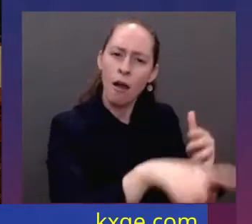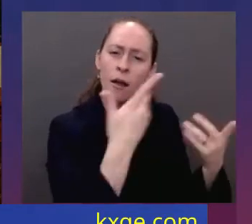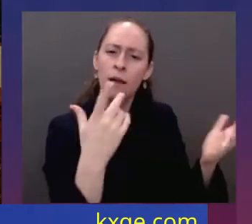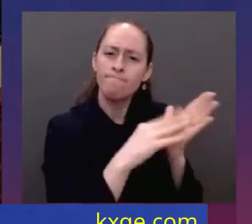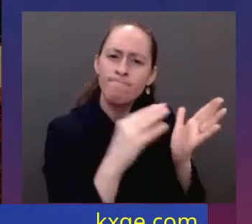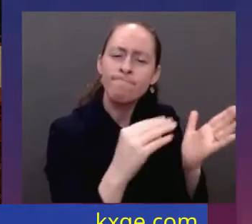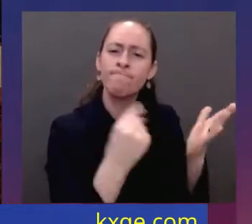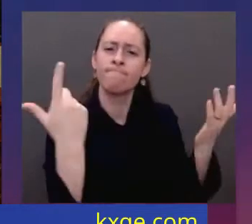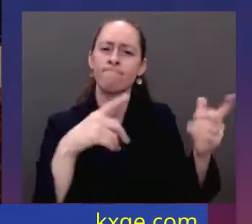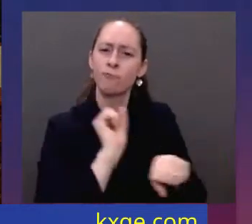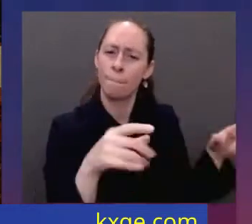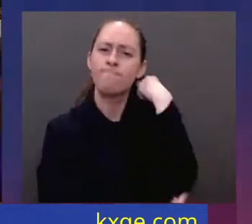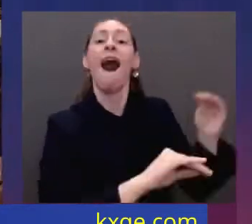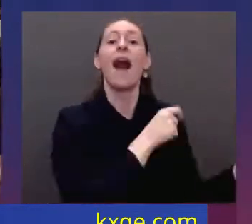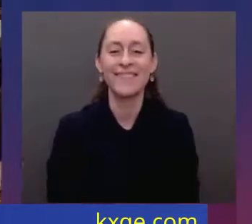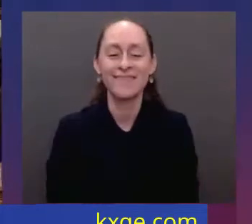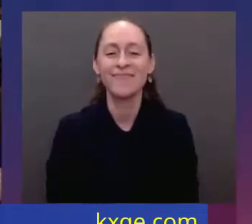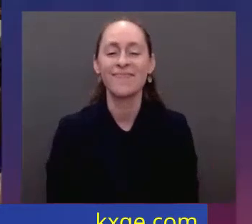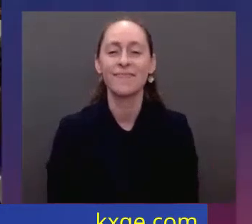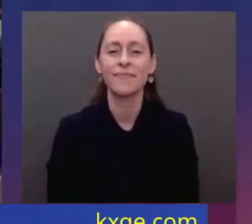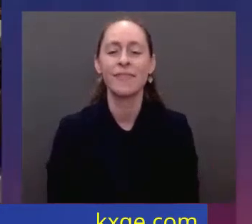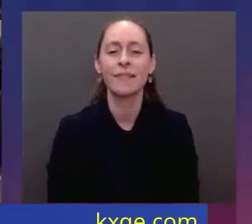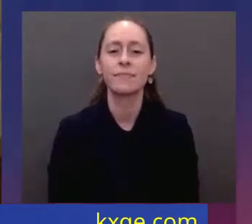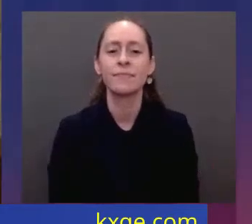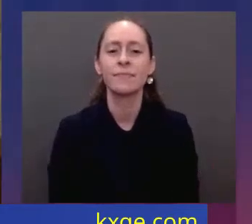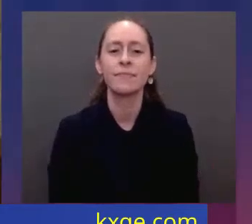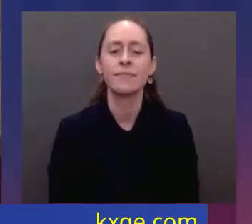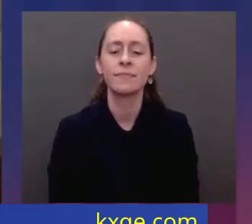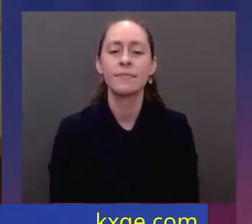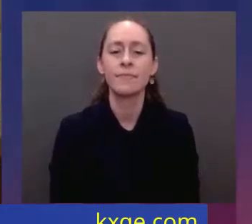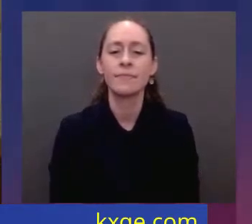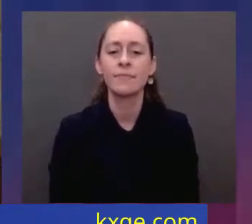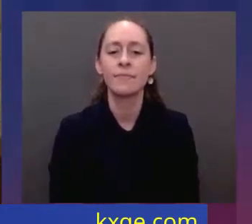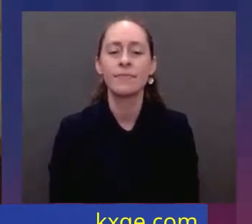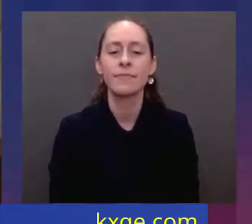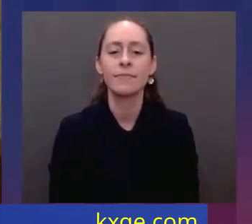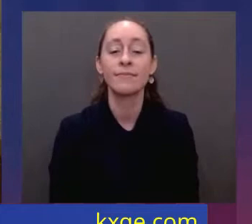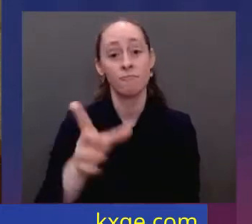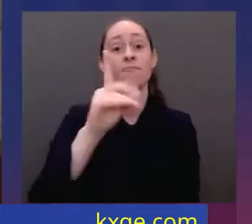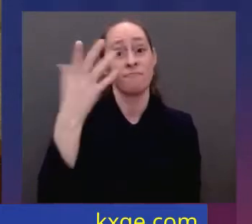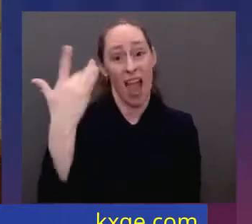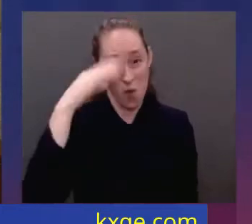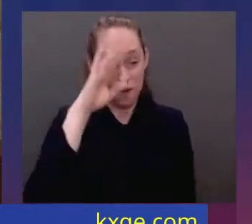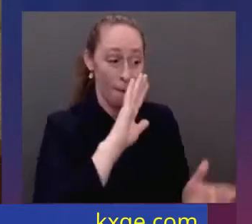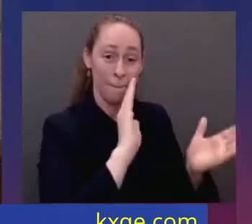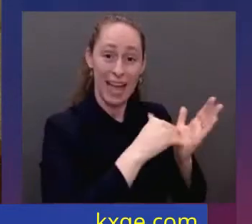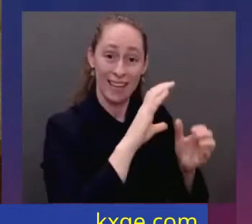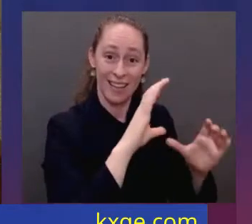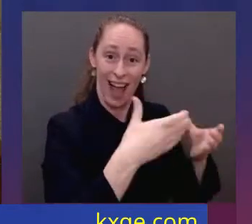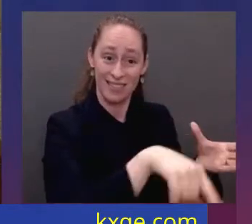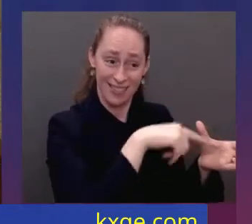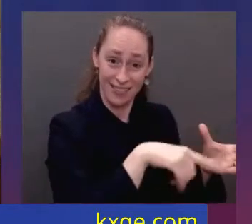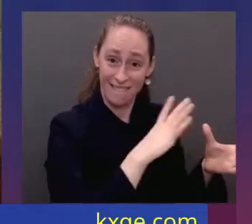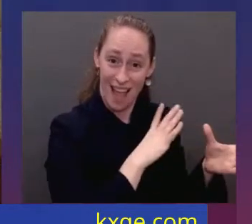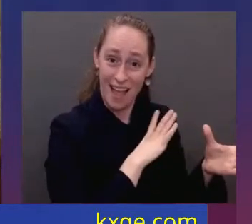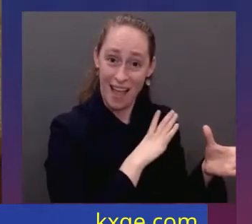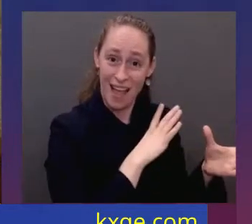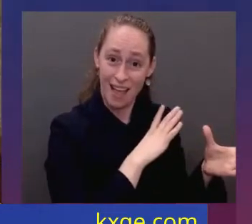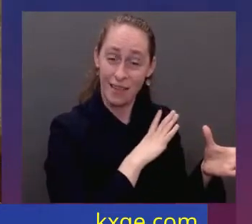not from the top down. Because we know, because we know when the middle class grows, when the middle class grows, the poor of a way up and the wealthy do very well.